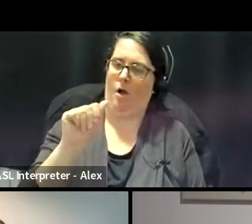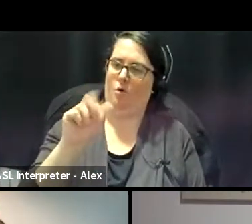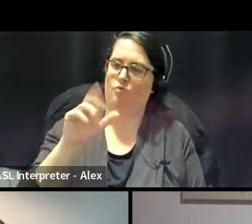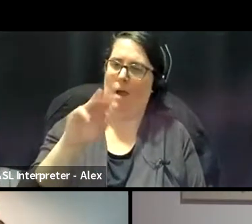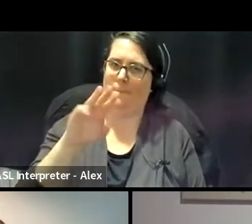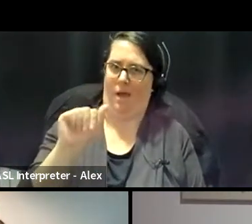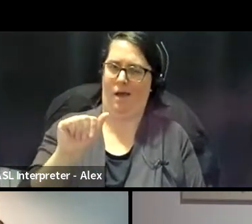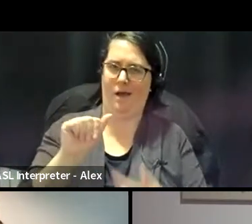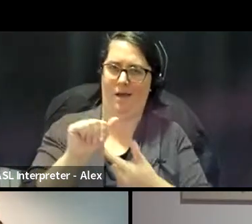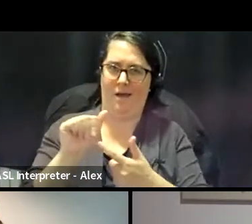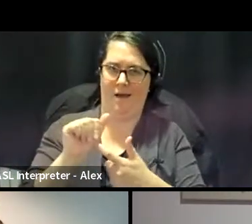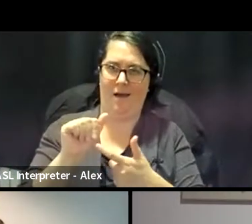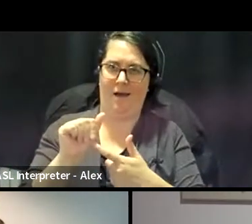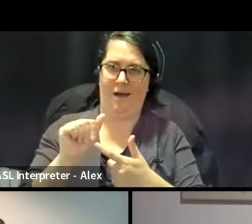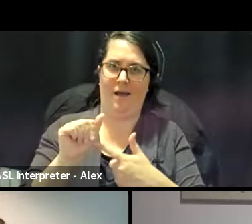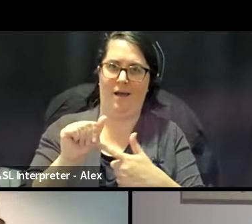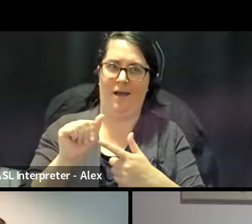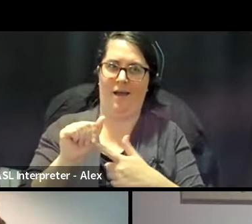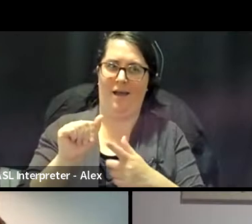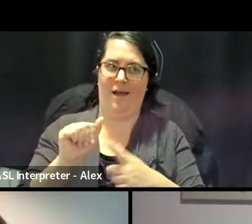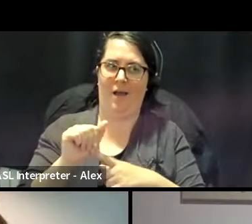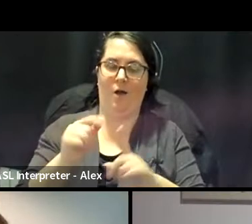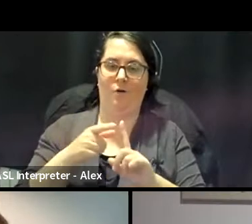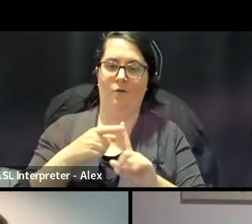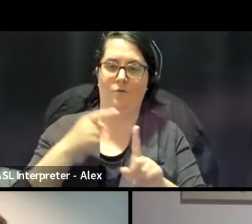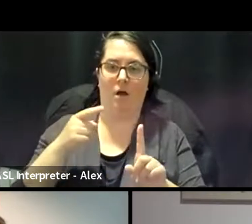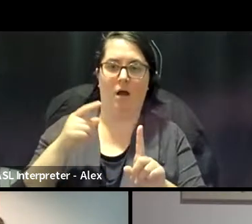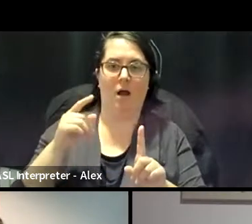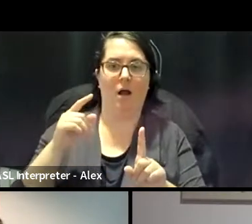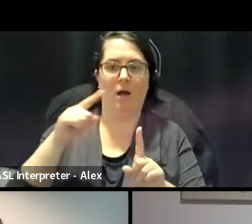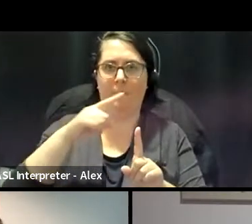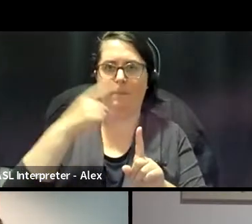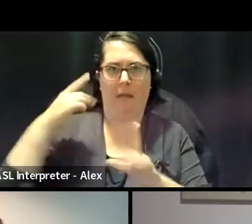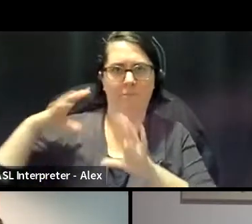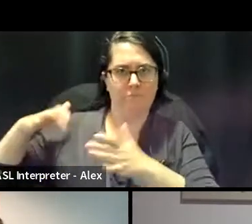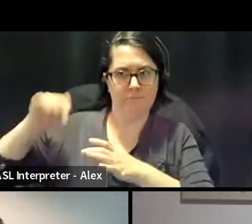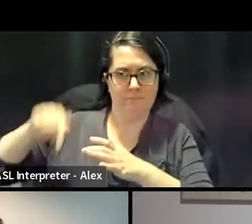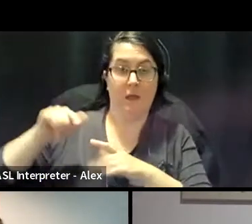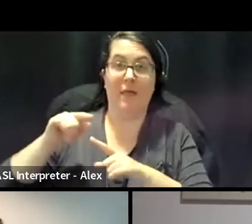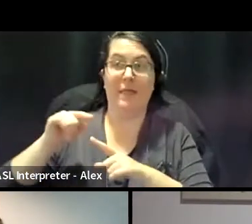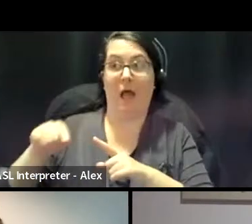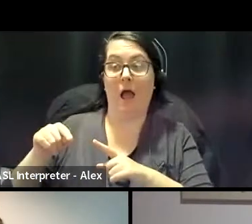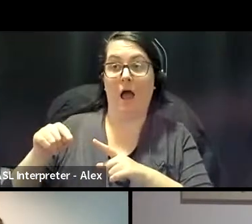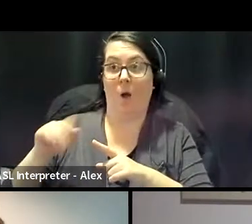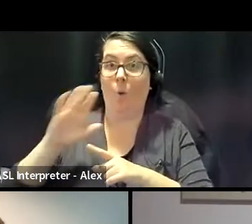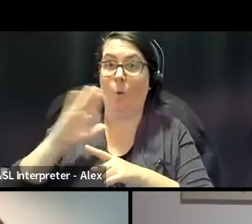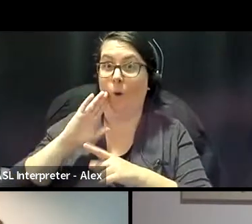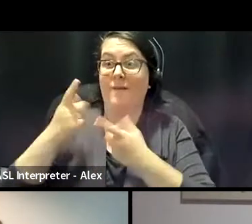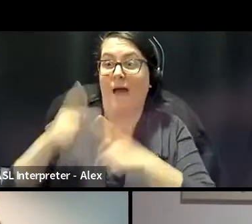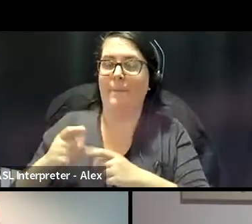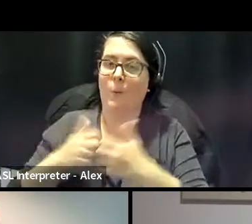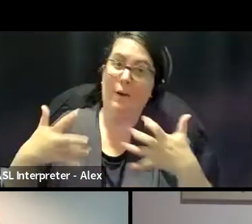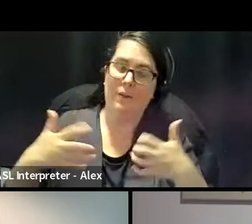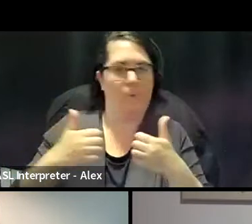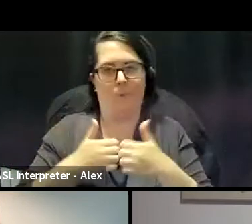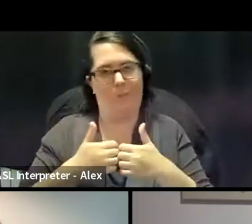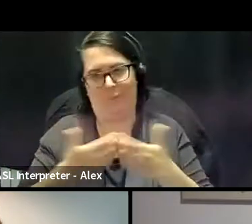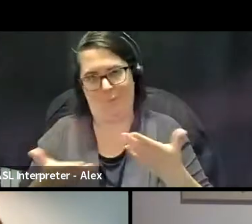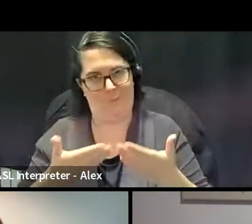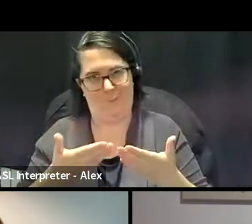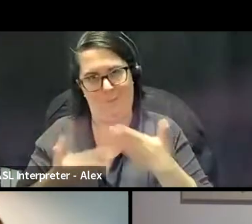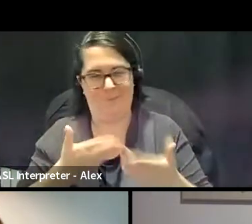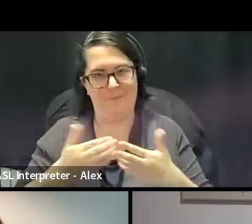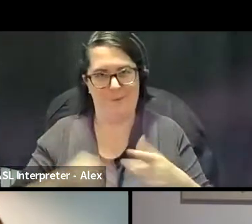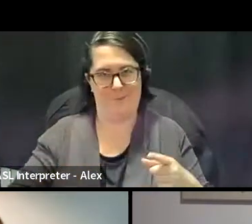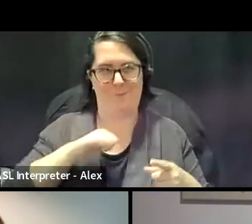the form, um, you know, that's organized by blackness yet, that would have existed with or without pride because that was